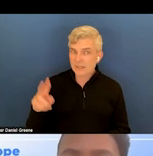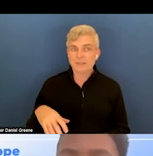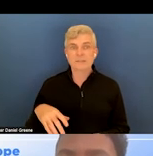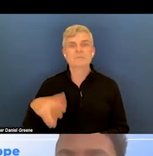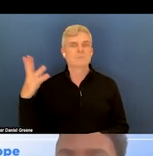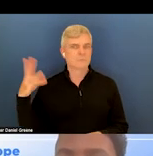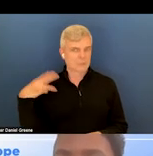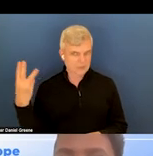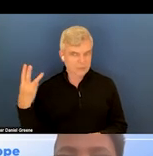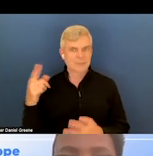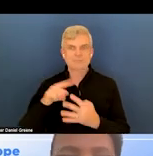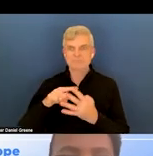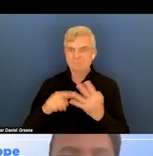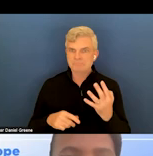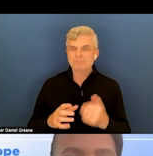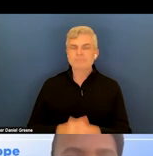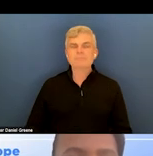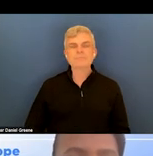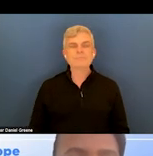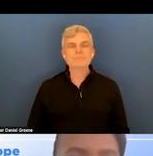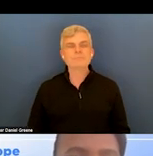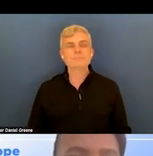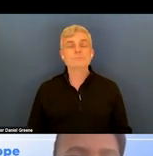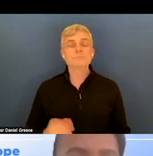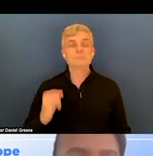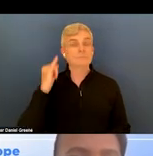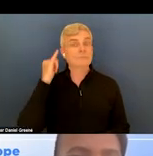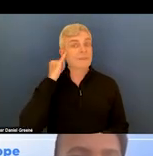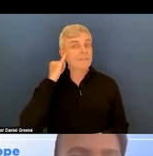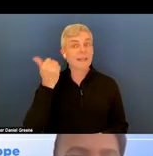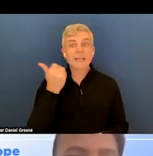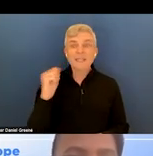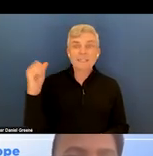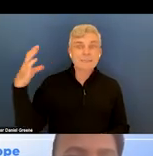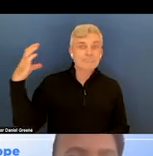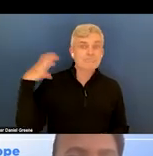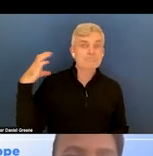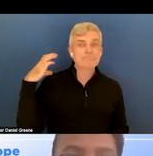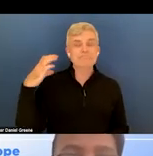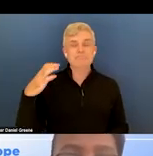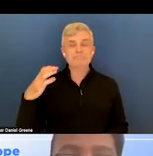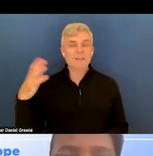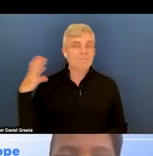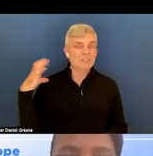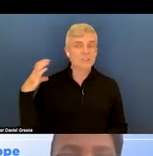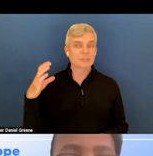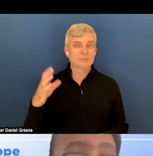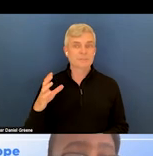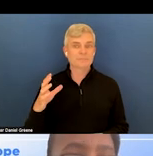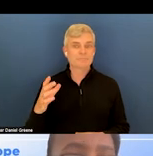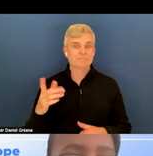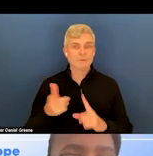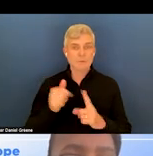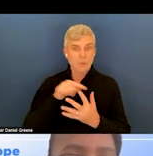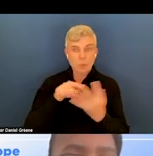Washington. If any officials from those states want to say a